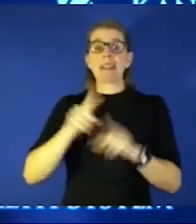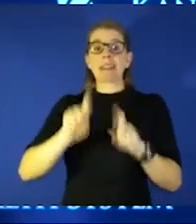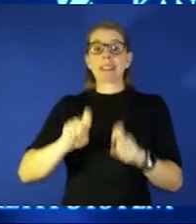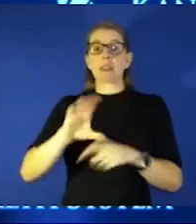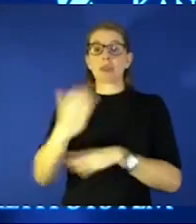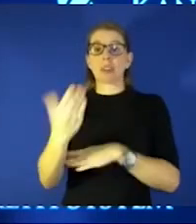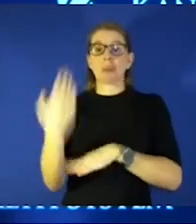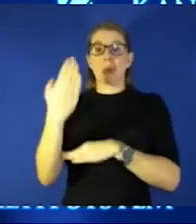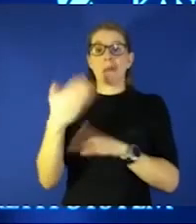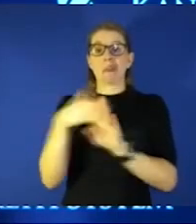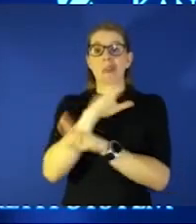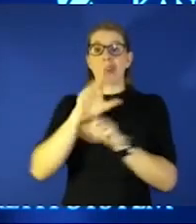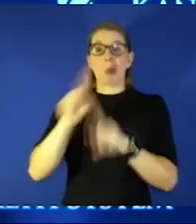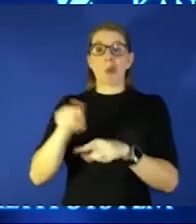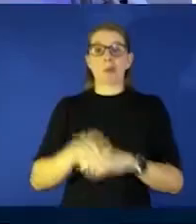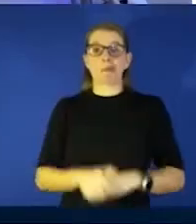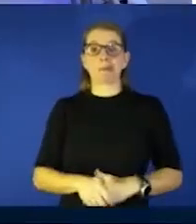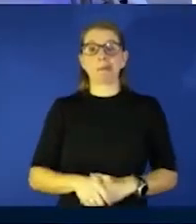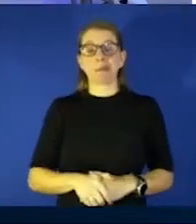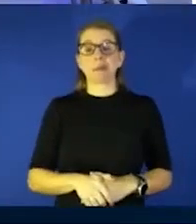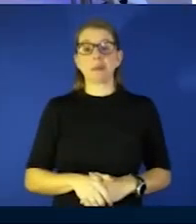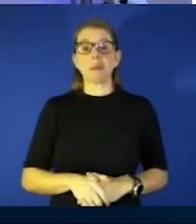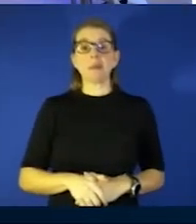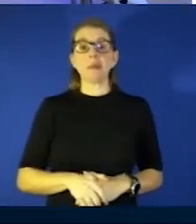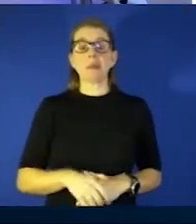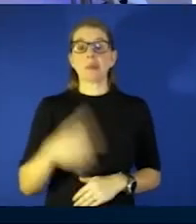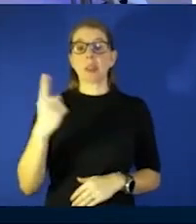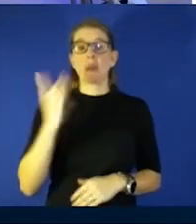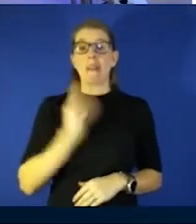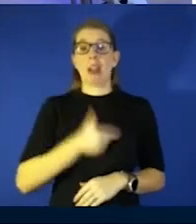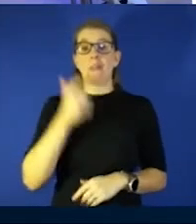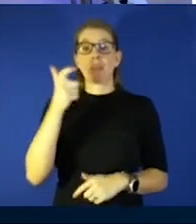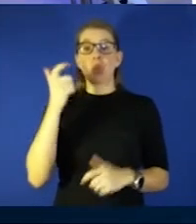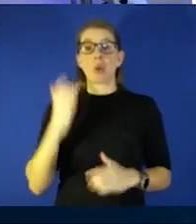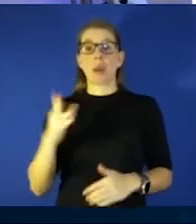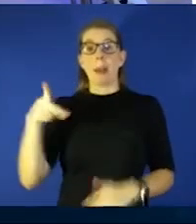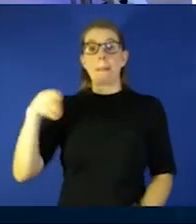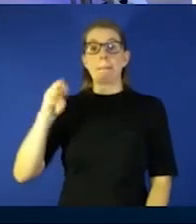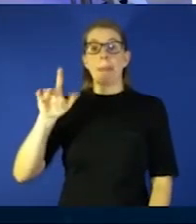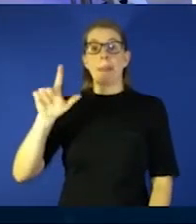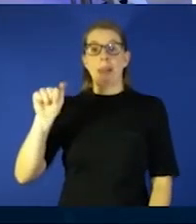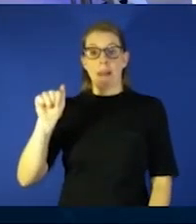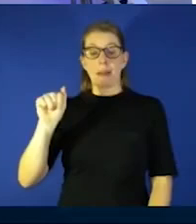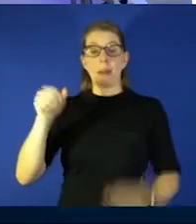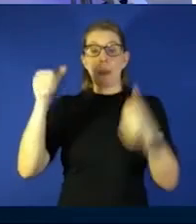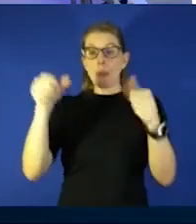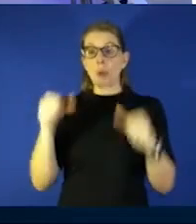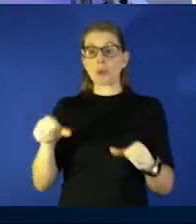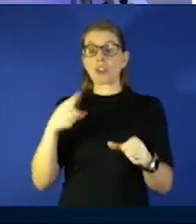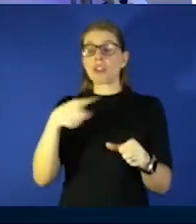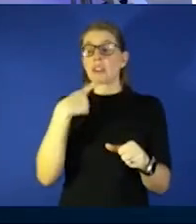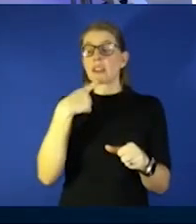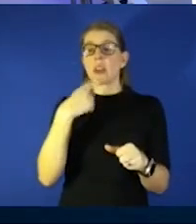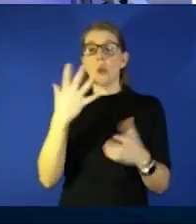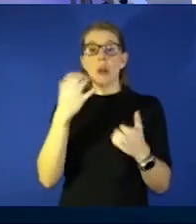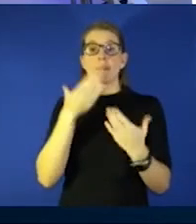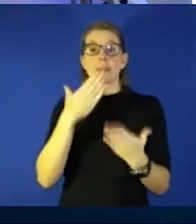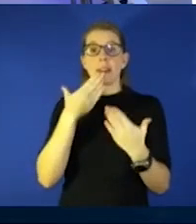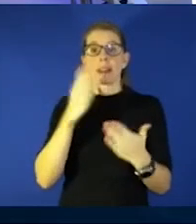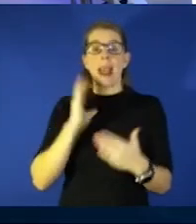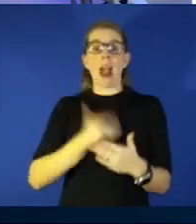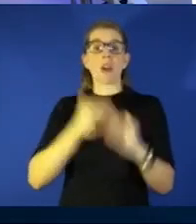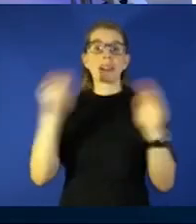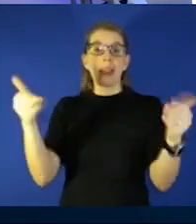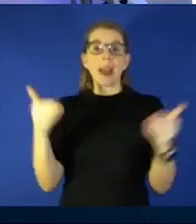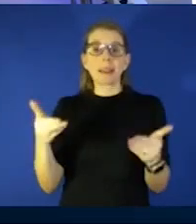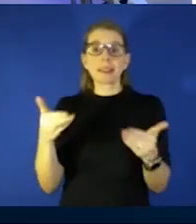so one of our viewers uh pamela uh posted this and said she just wanted to thank our guests for